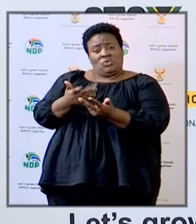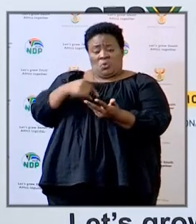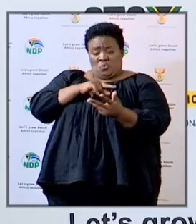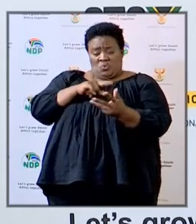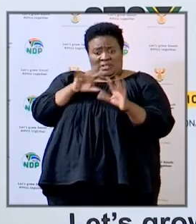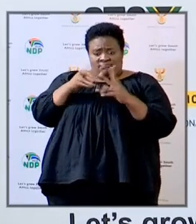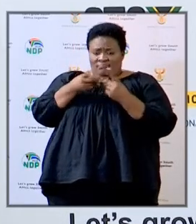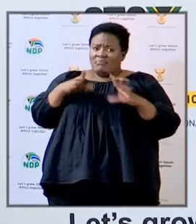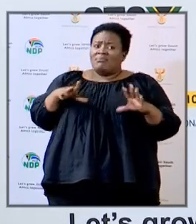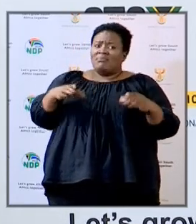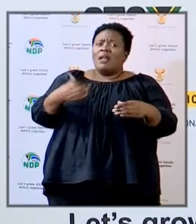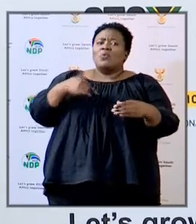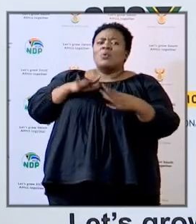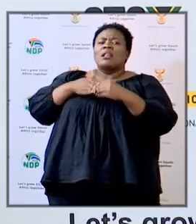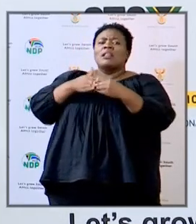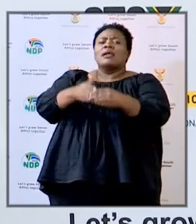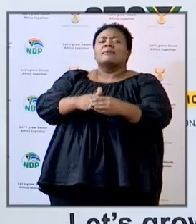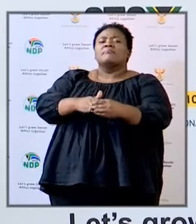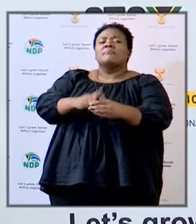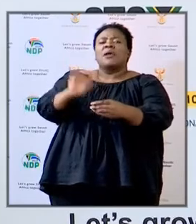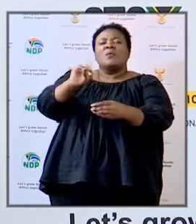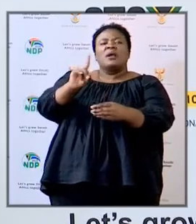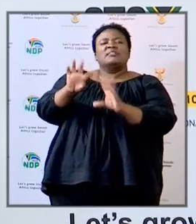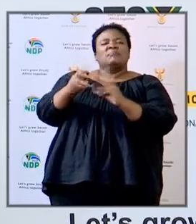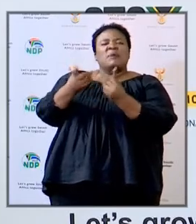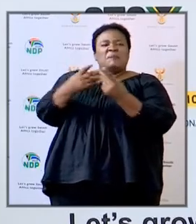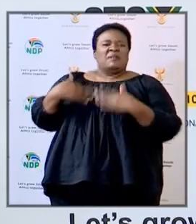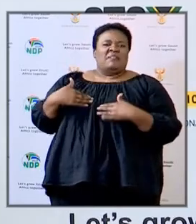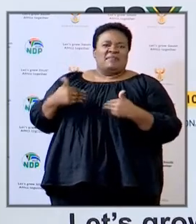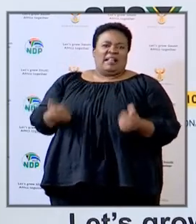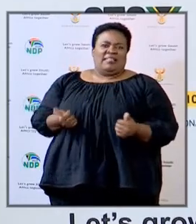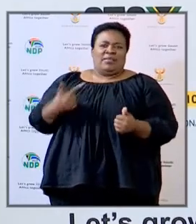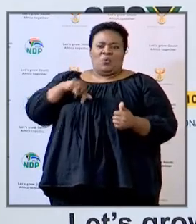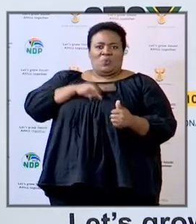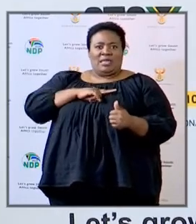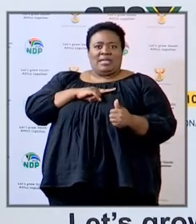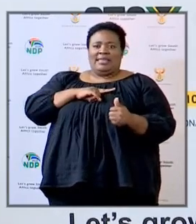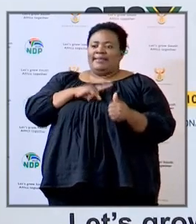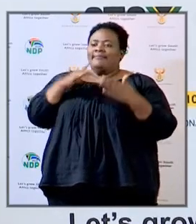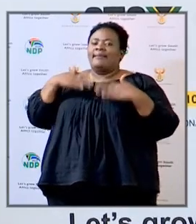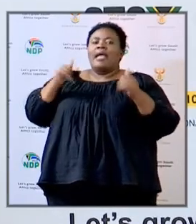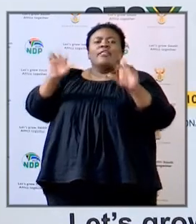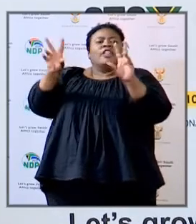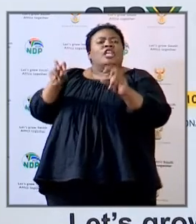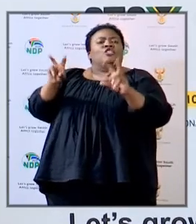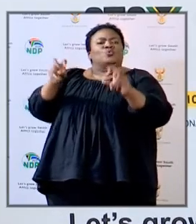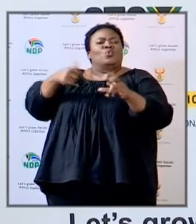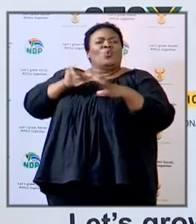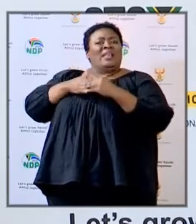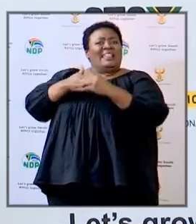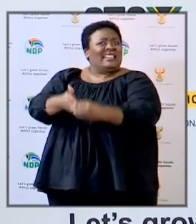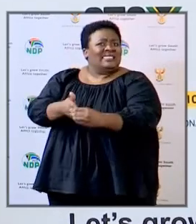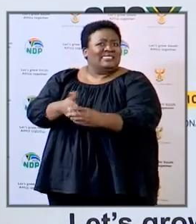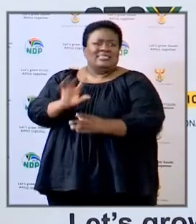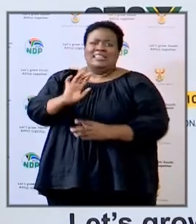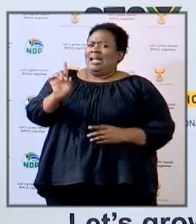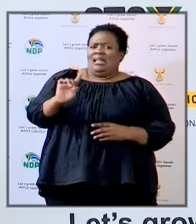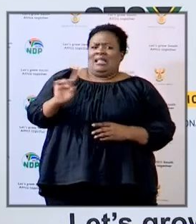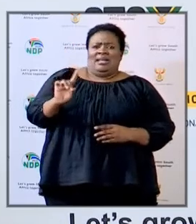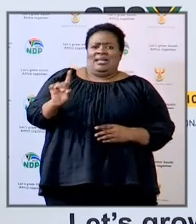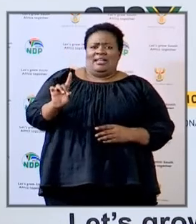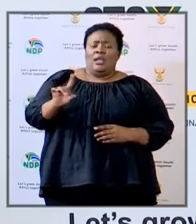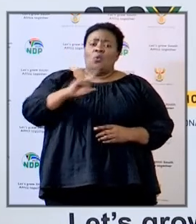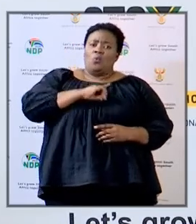as I said we're led by health so we can be leading a health issue today the minister of health is speaking about